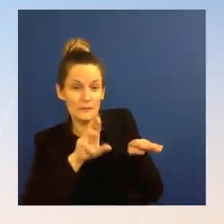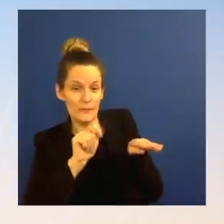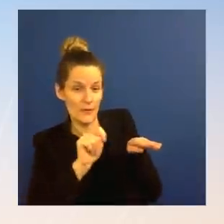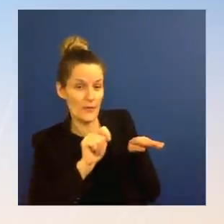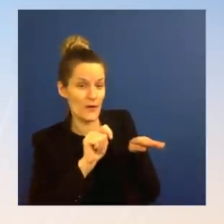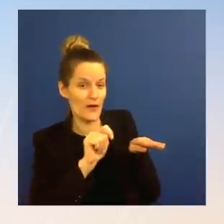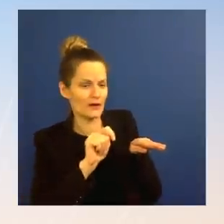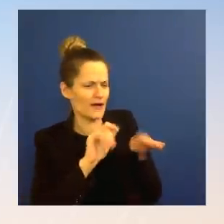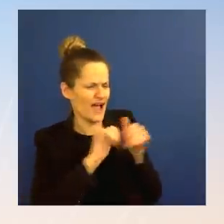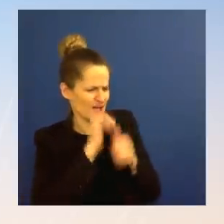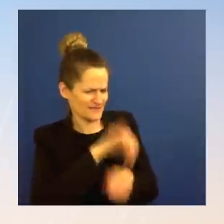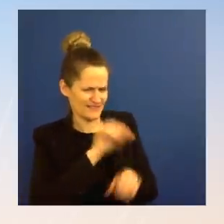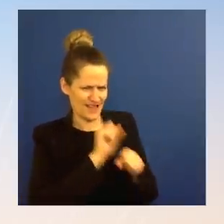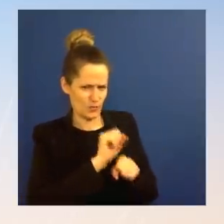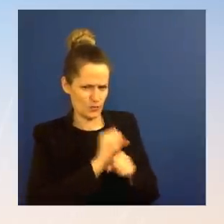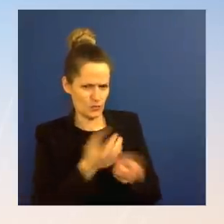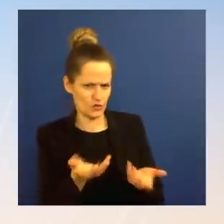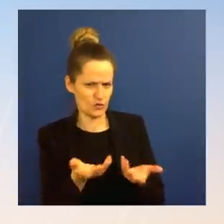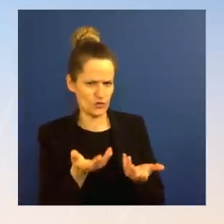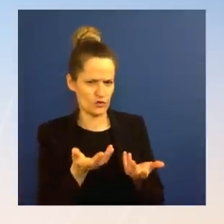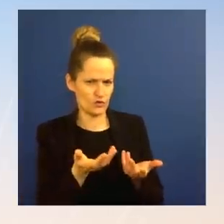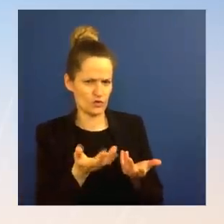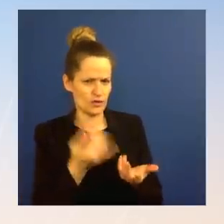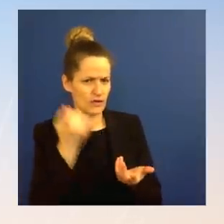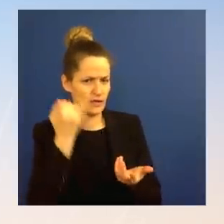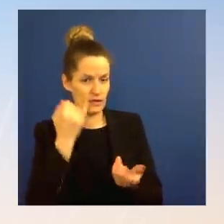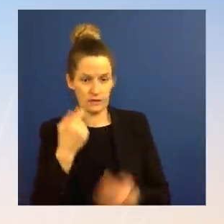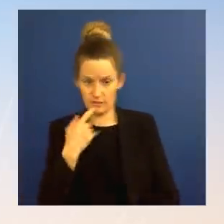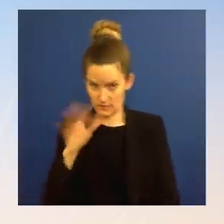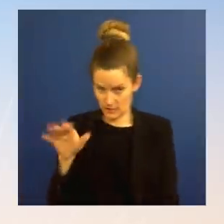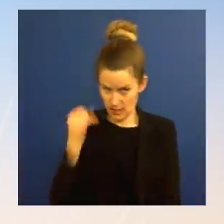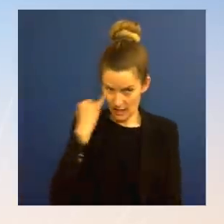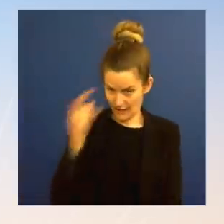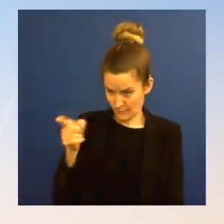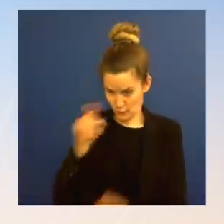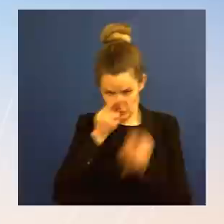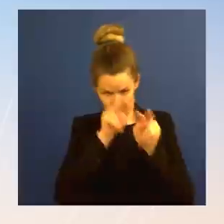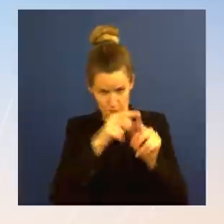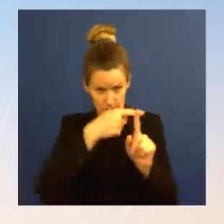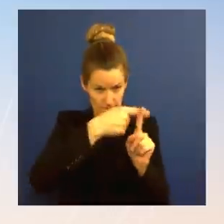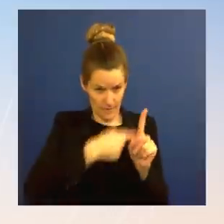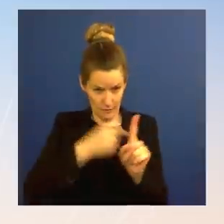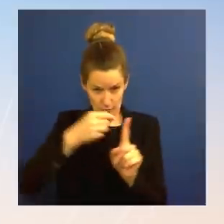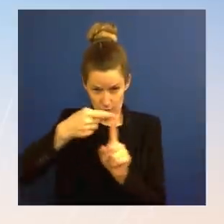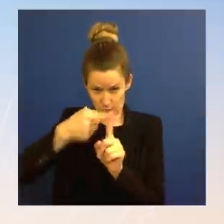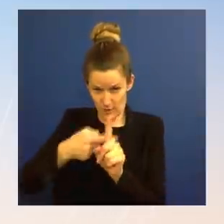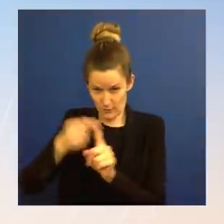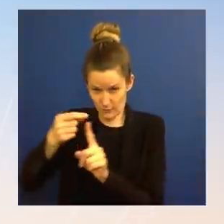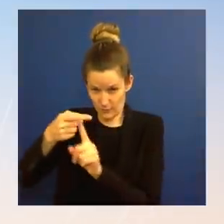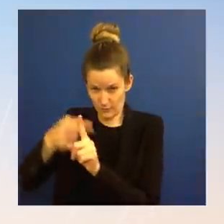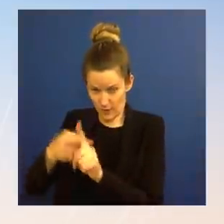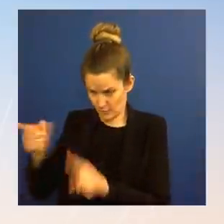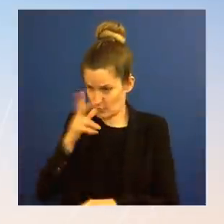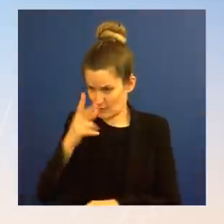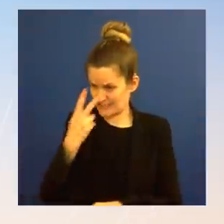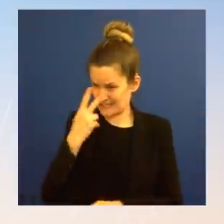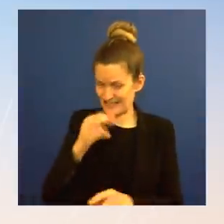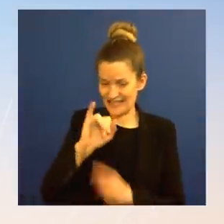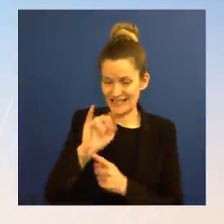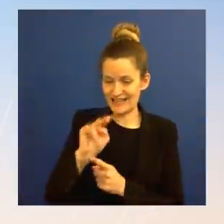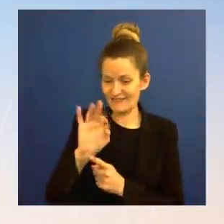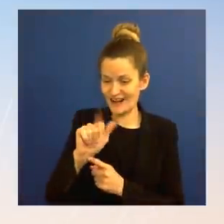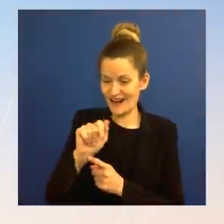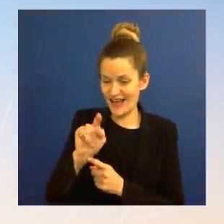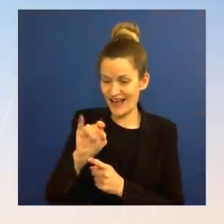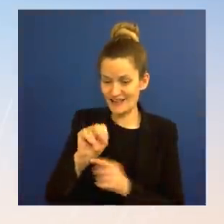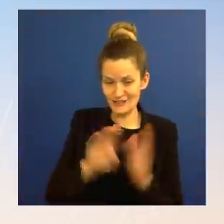you compare month to month, we've seen inflationary pressure or inflationary numbers go down month to month, even as we looked at the year-to-year numbers go